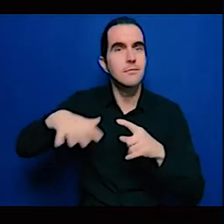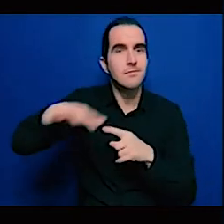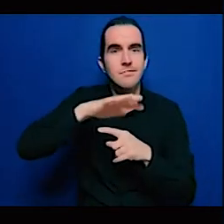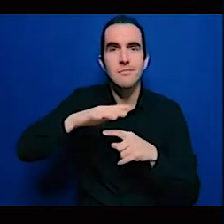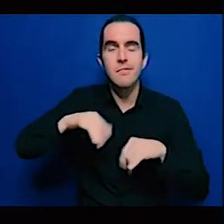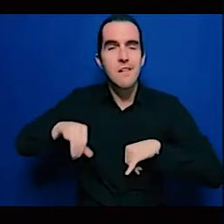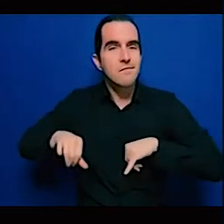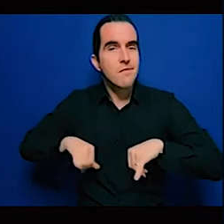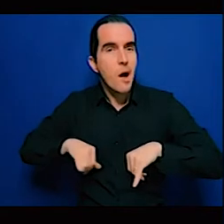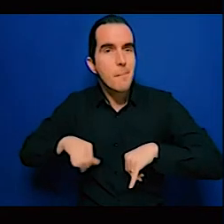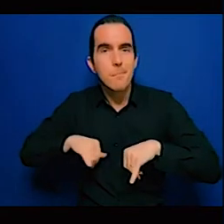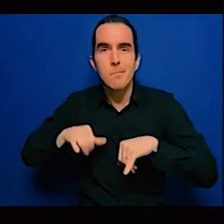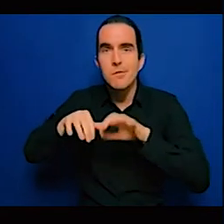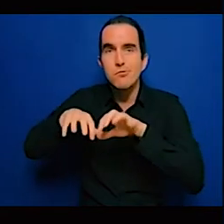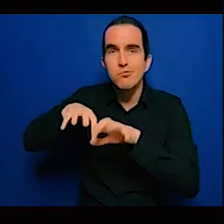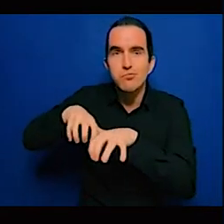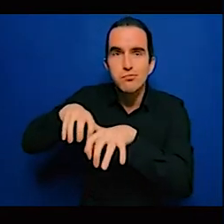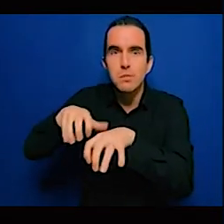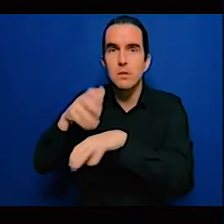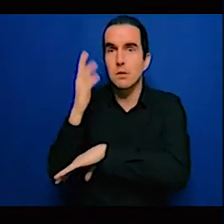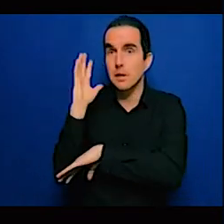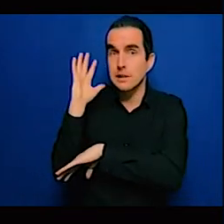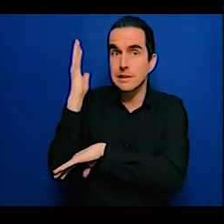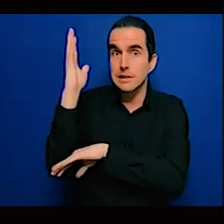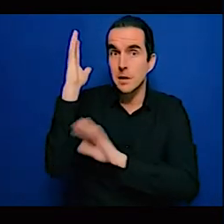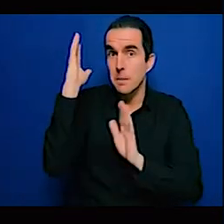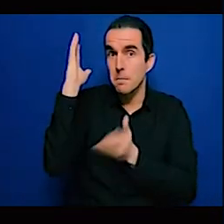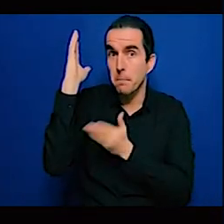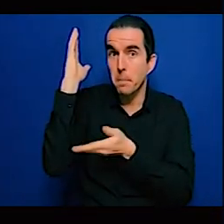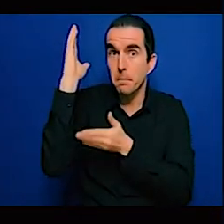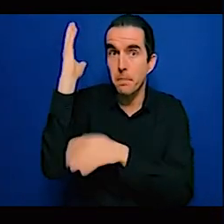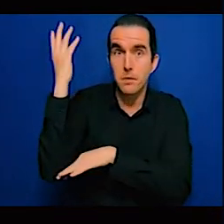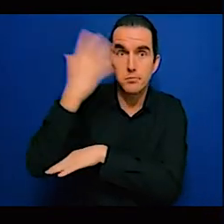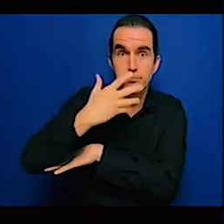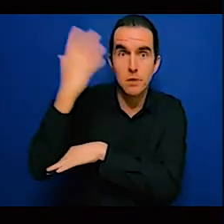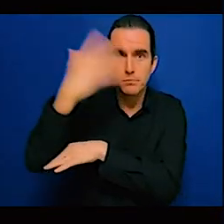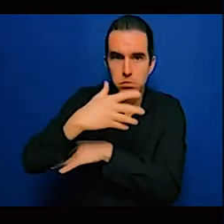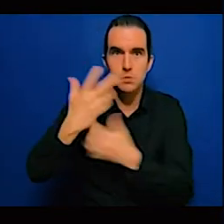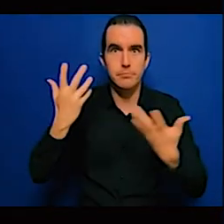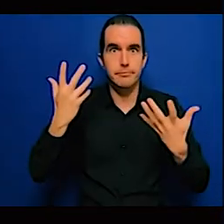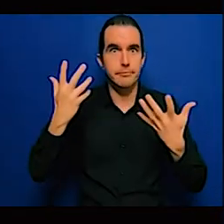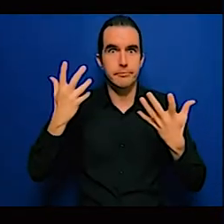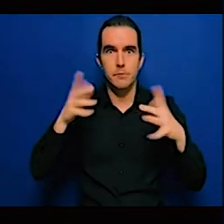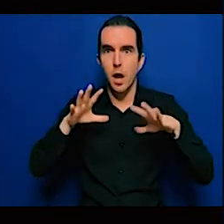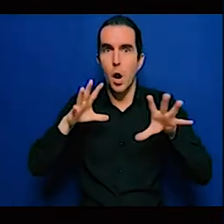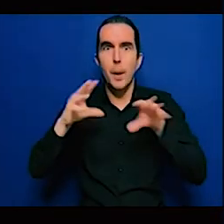in the fight against climate change by implementing various policies.